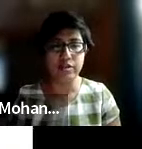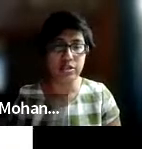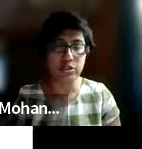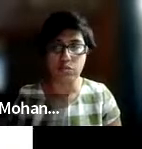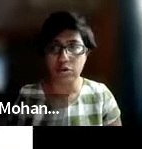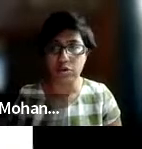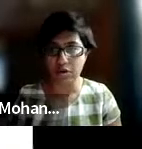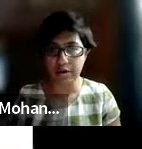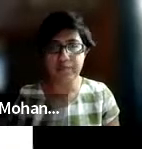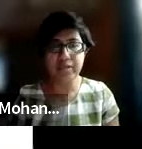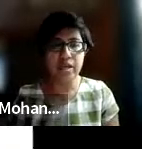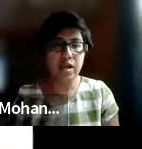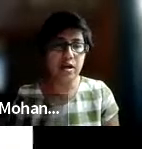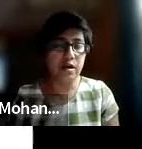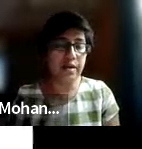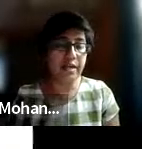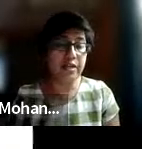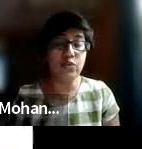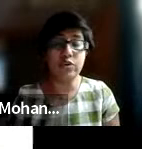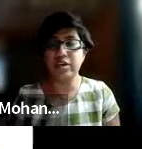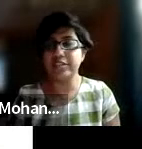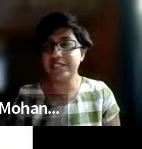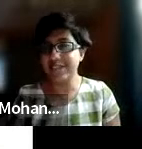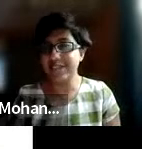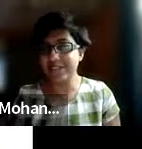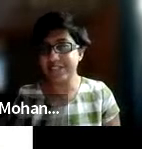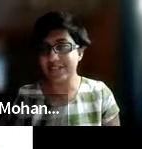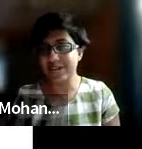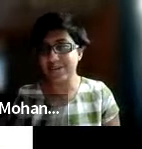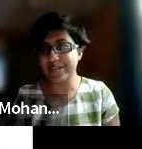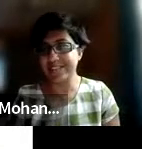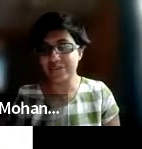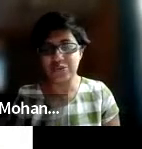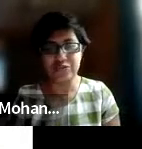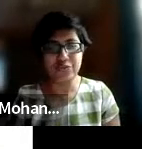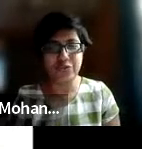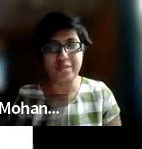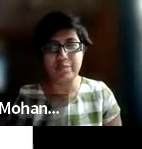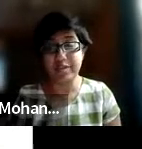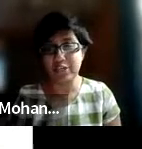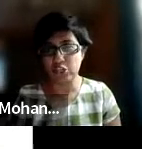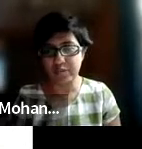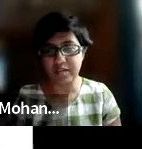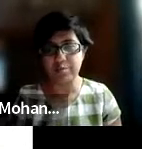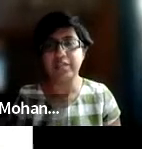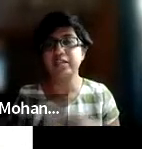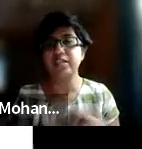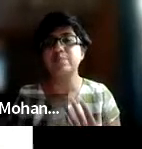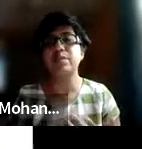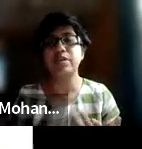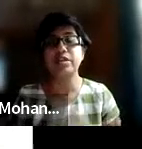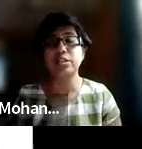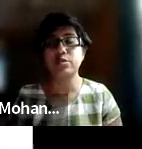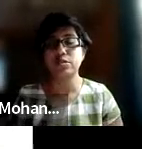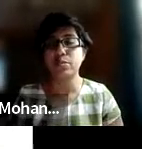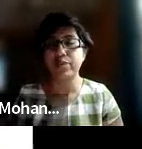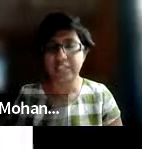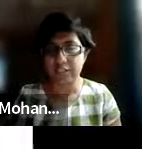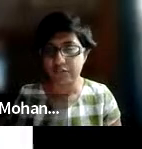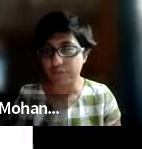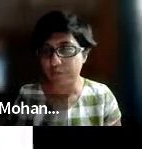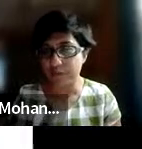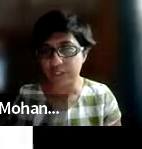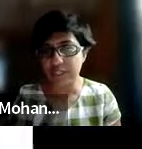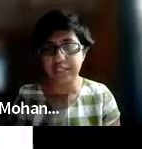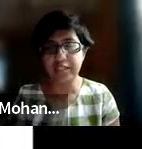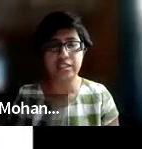got a chance to work on. It took six years plus for the implementation to be completed, simply because there was no